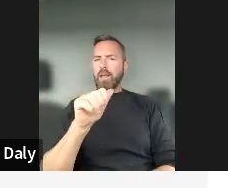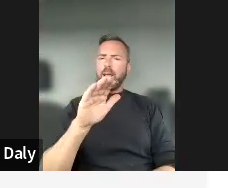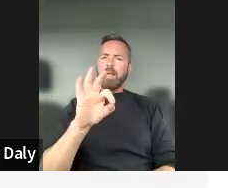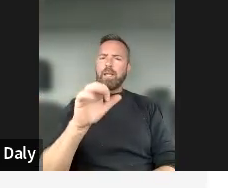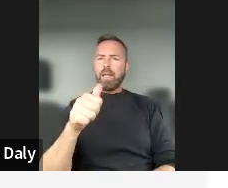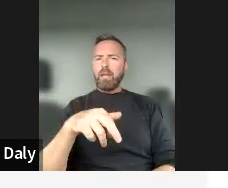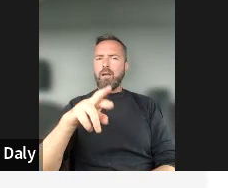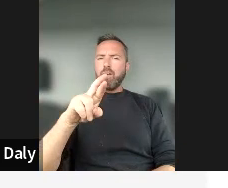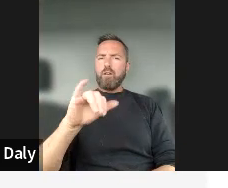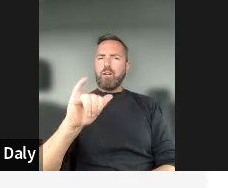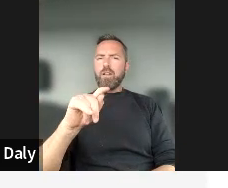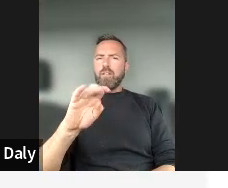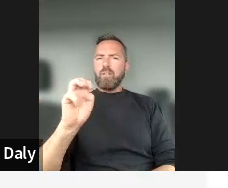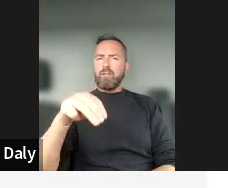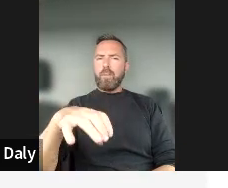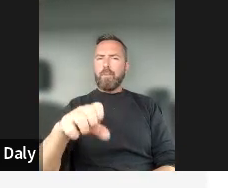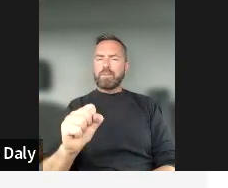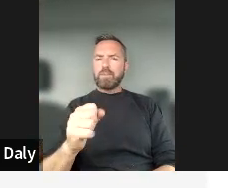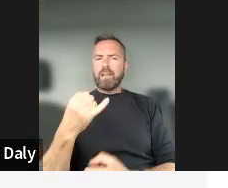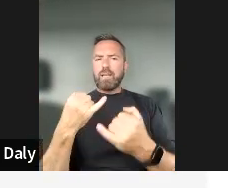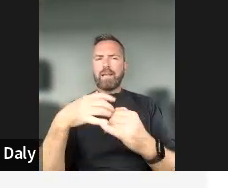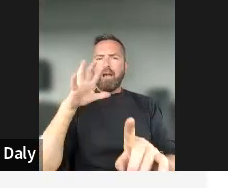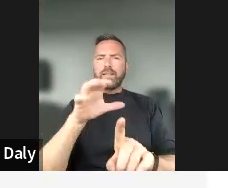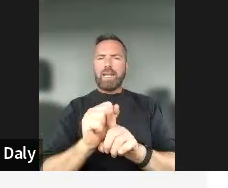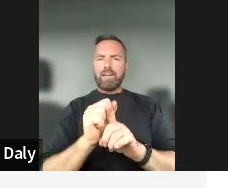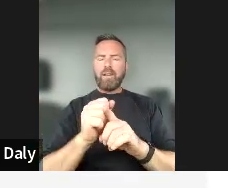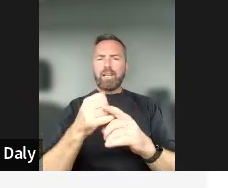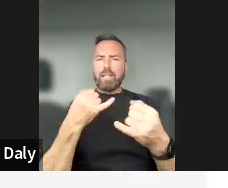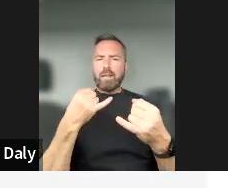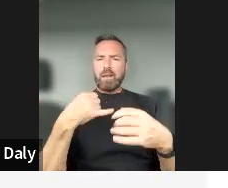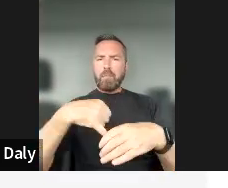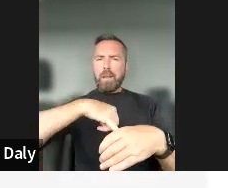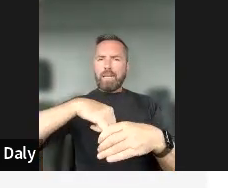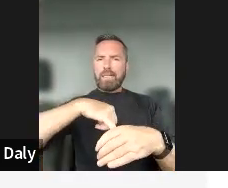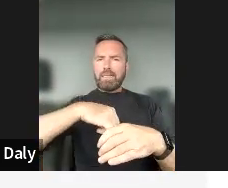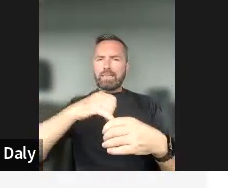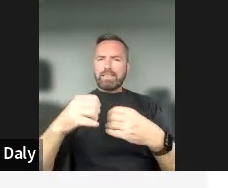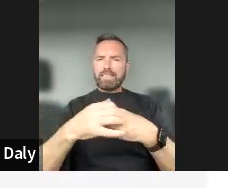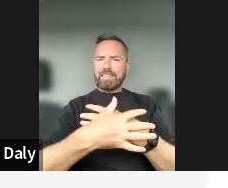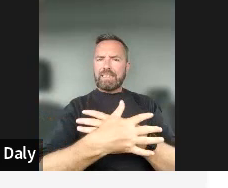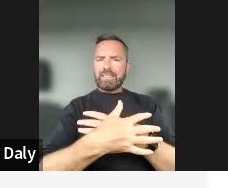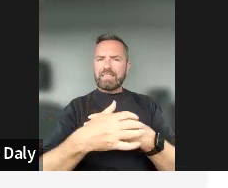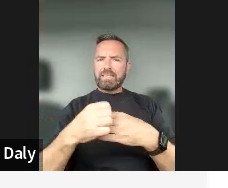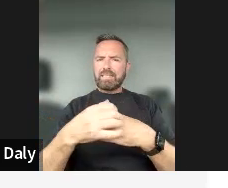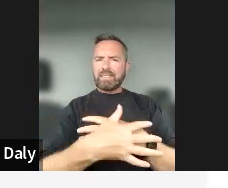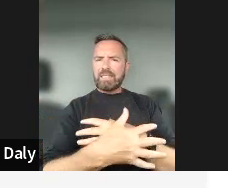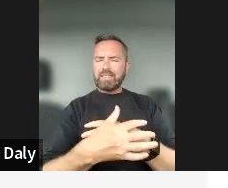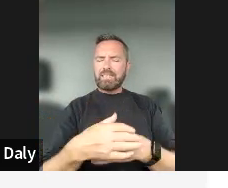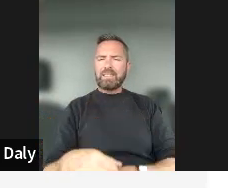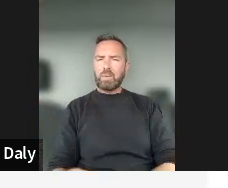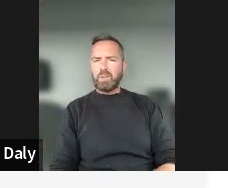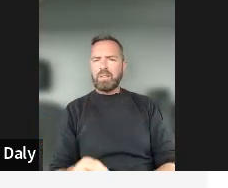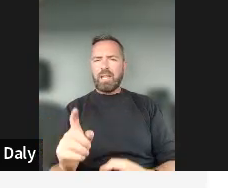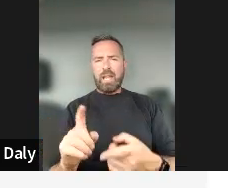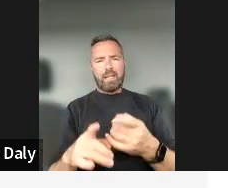even, you know, identifying, you know, medical diseases and things like that. Yeah. Um, but, and human review decisions isn't